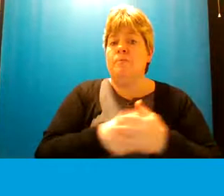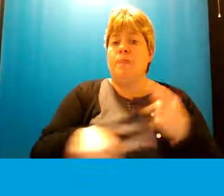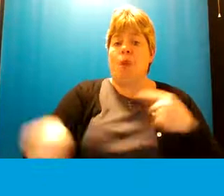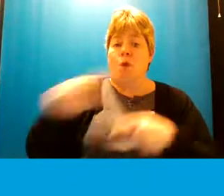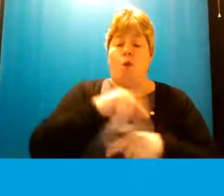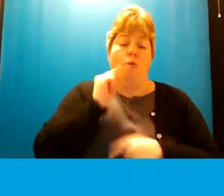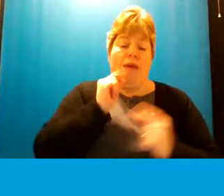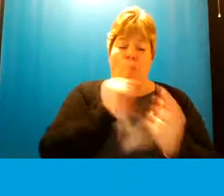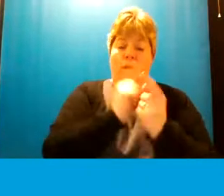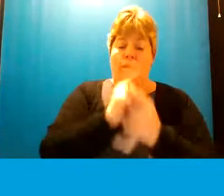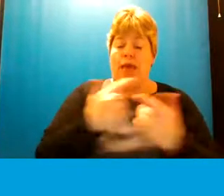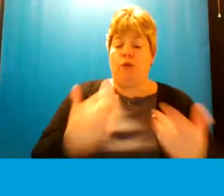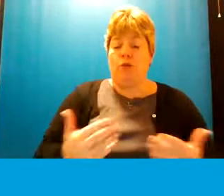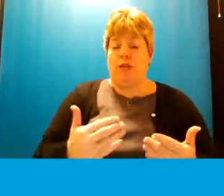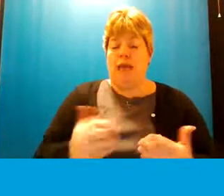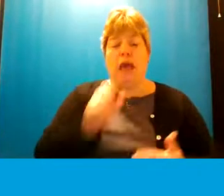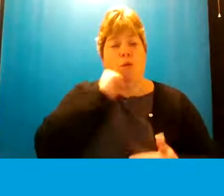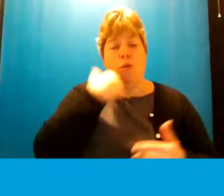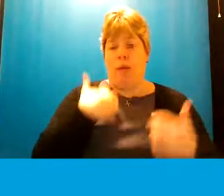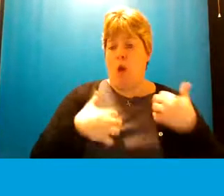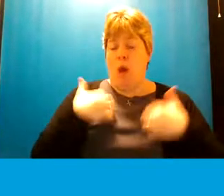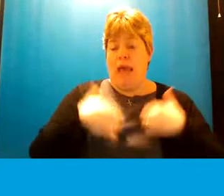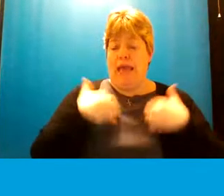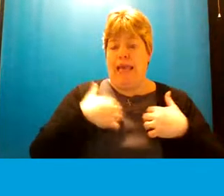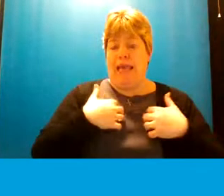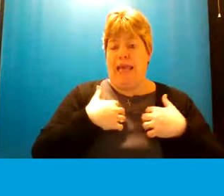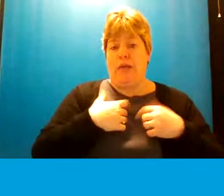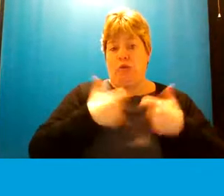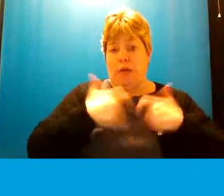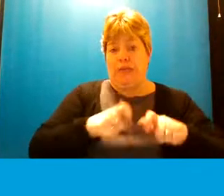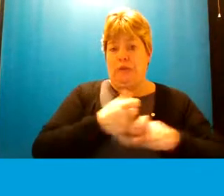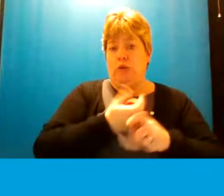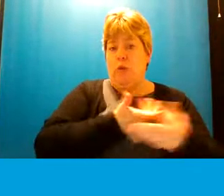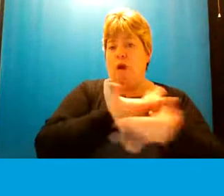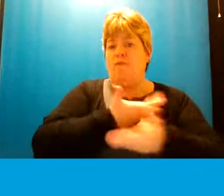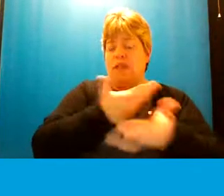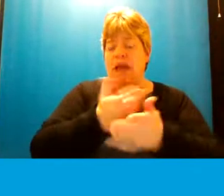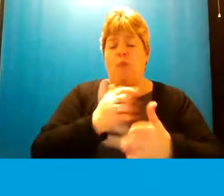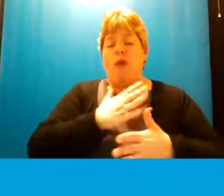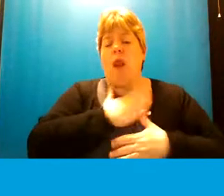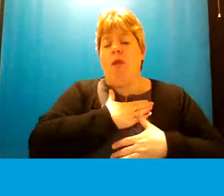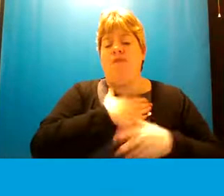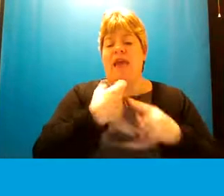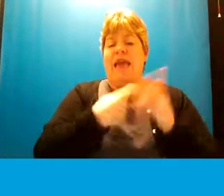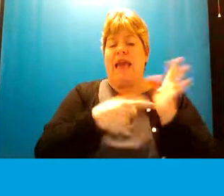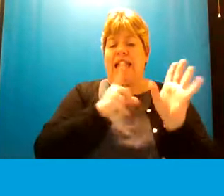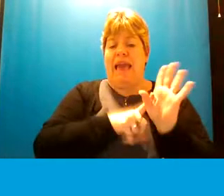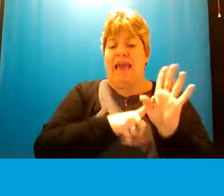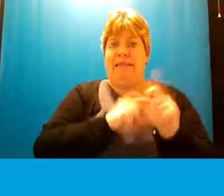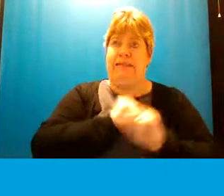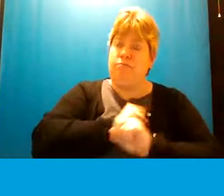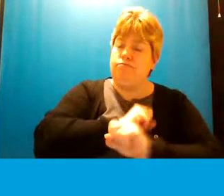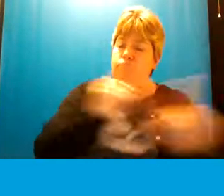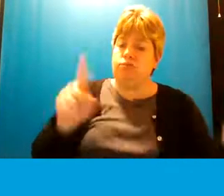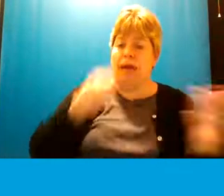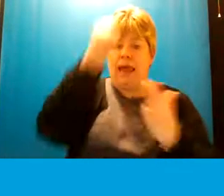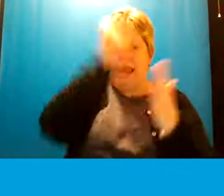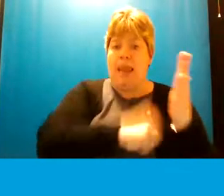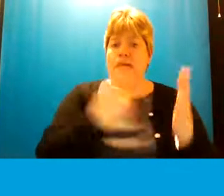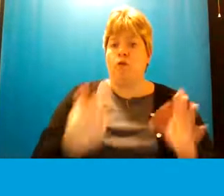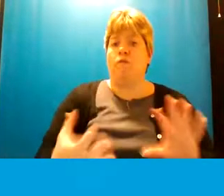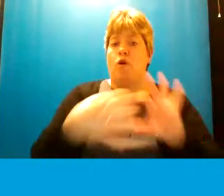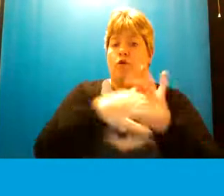met today would be very keen to continue with that and i'd love it katie if we could get the distribution list of people who've joined today